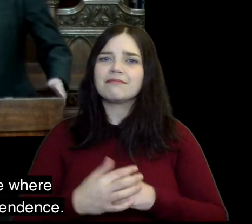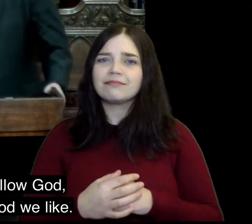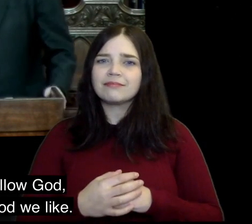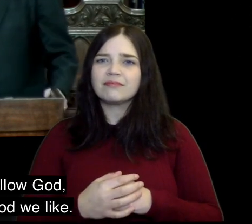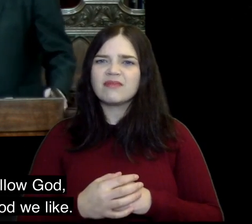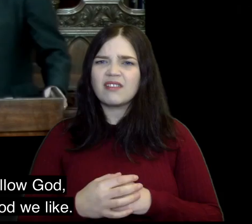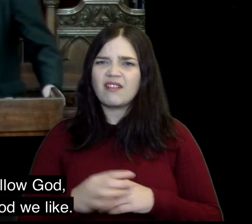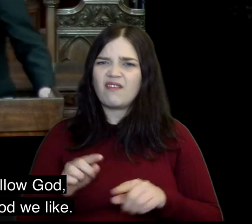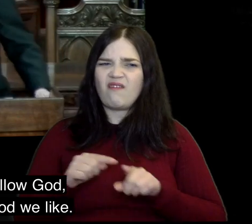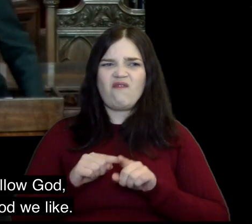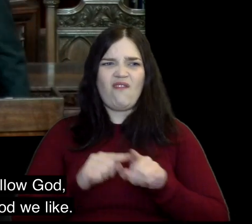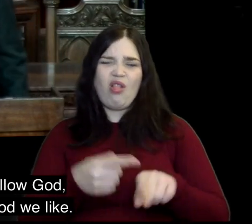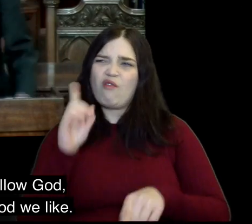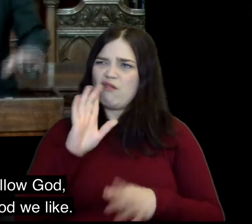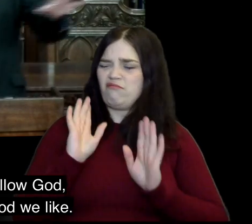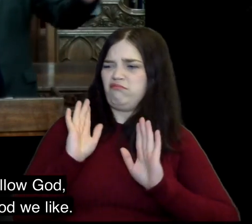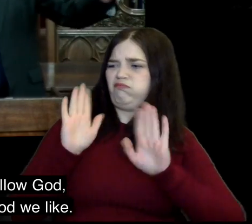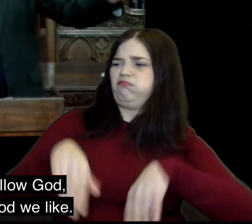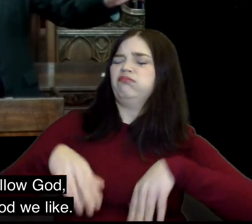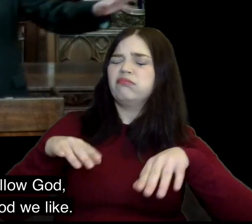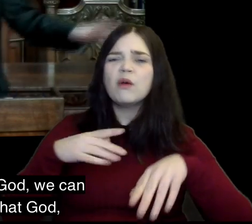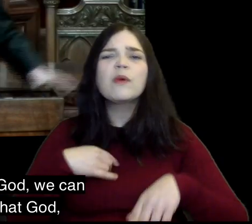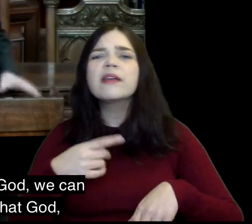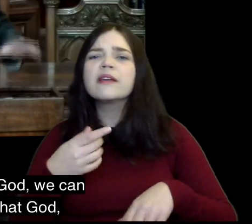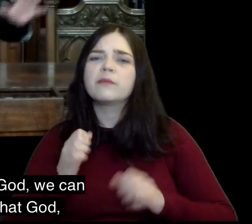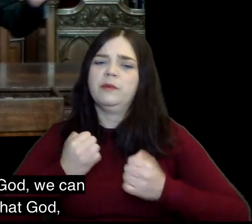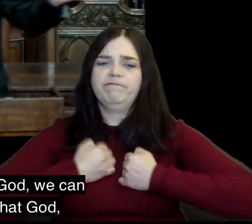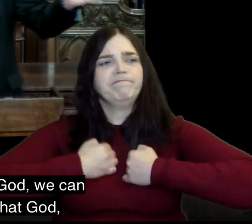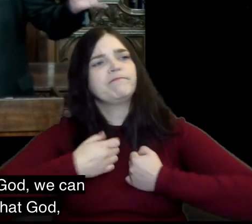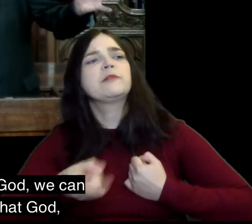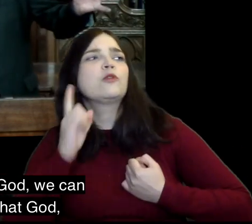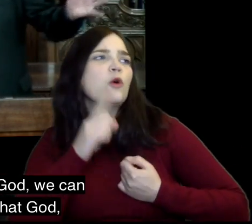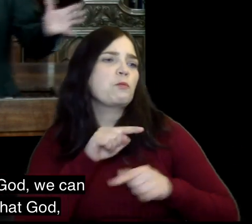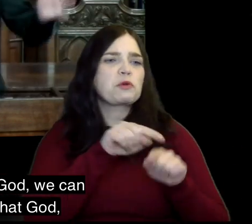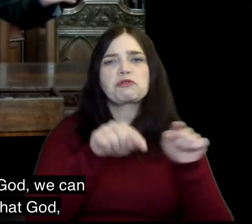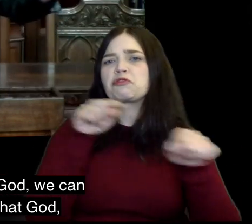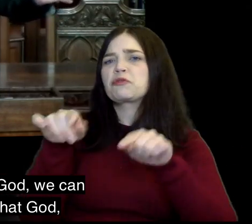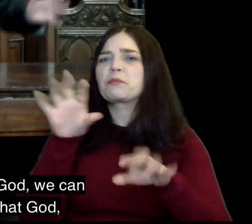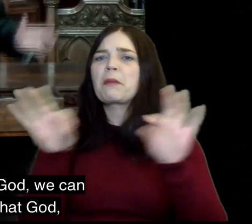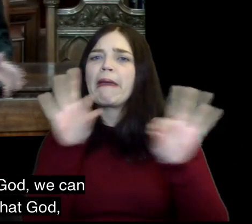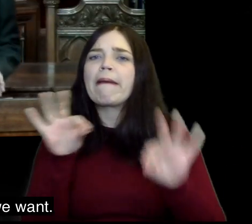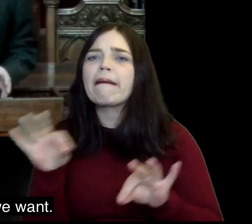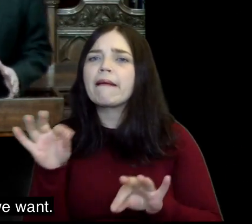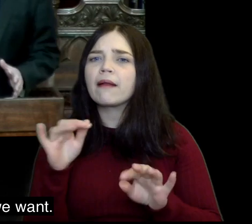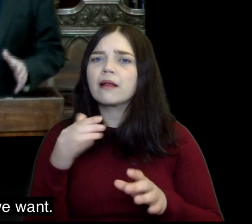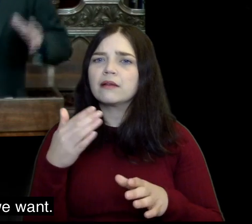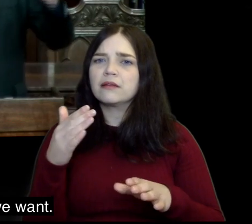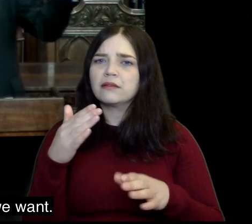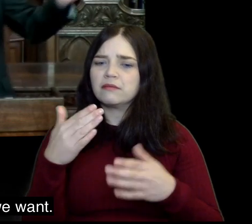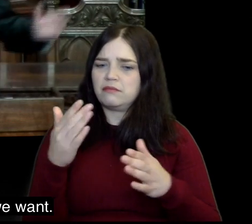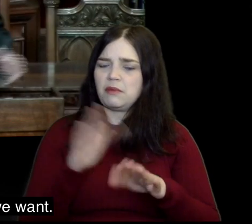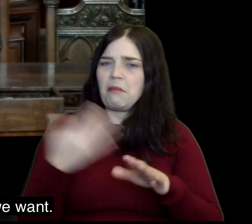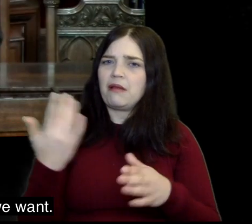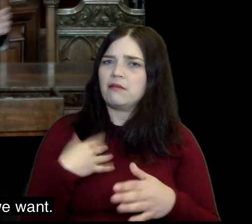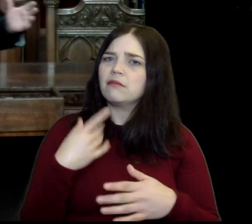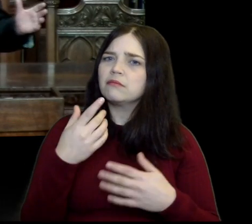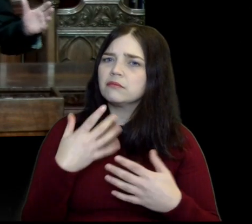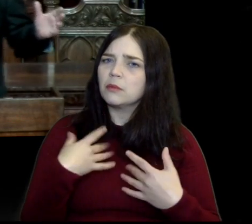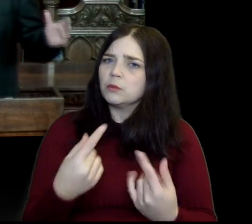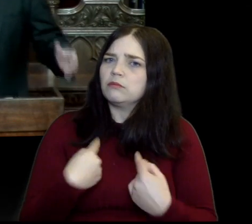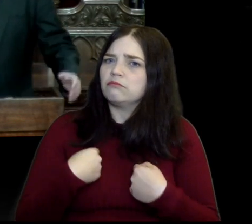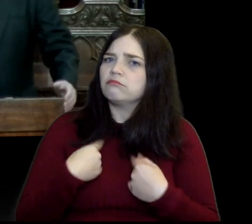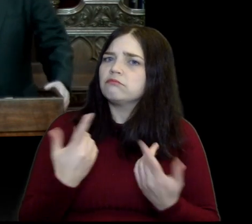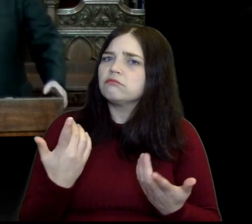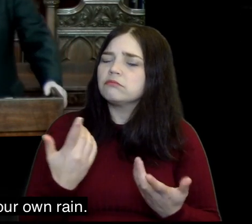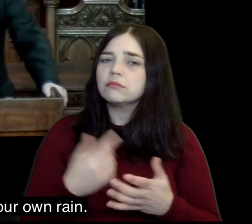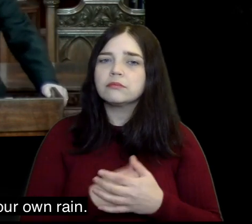it's stating its independence we don't need to follow God we can follow any God we like we can pick our own God we can follow this God or that God we can do what we